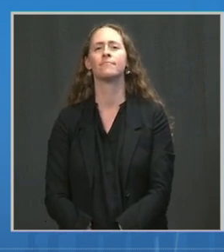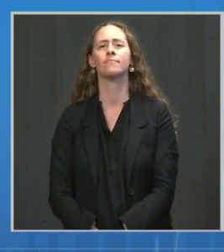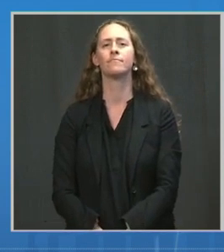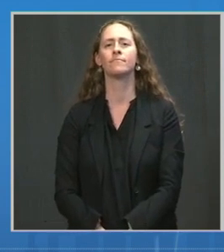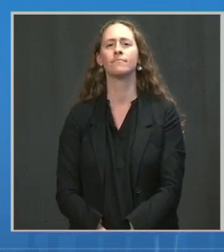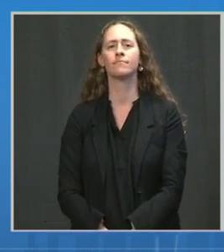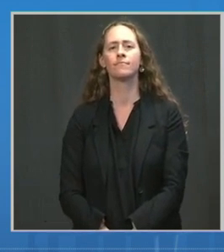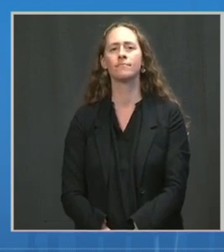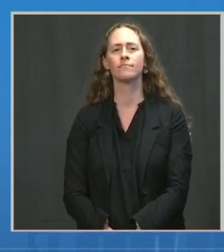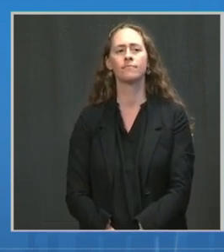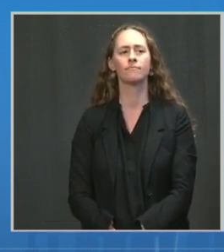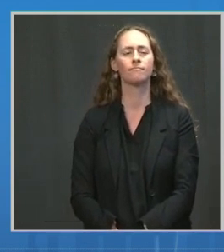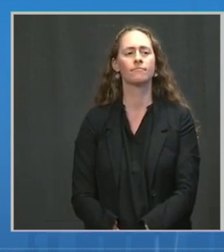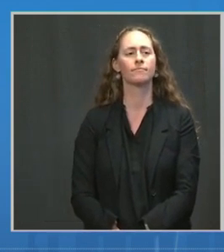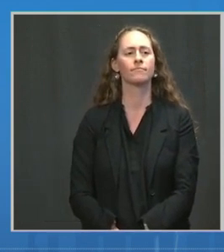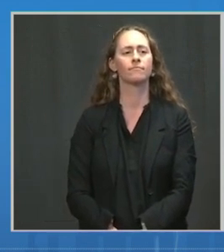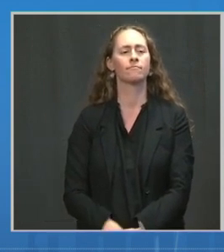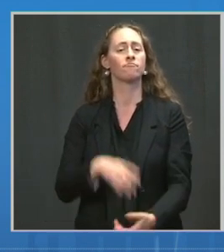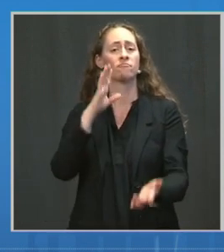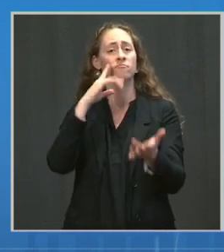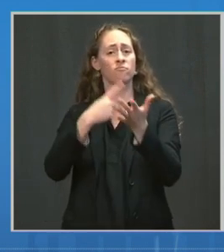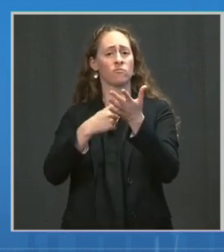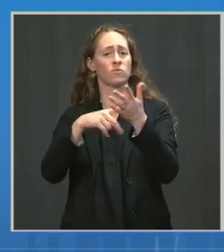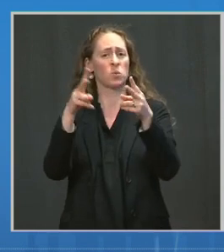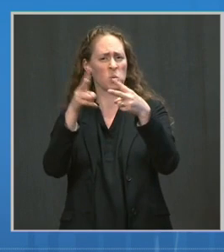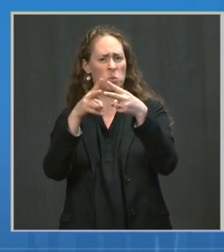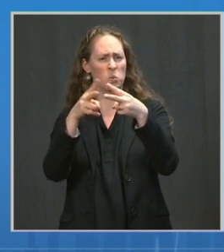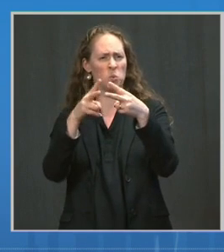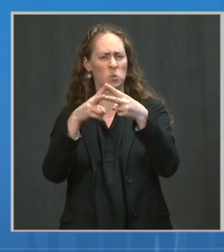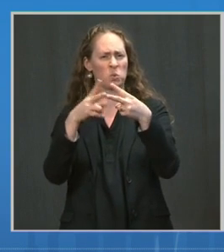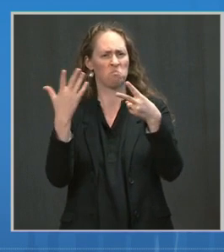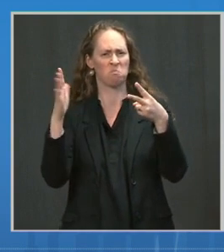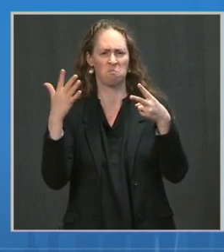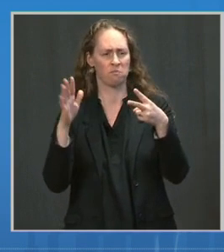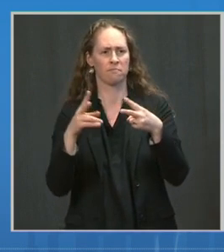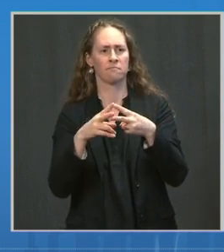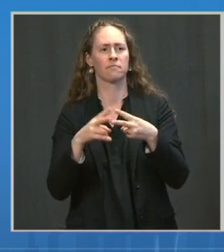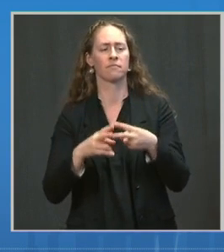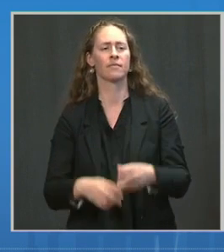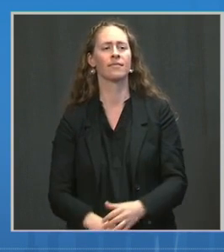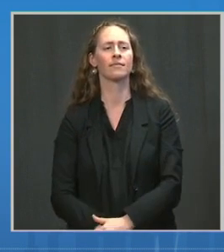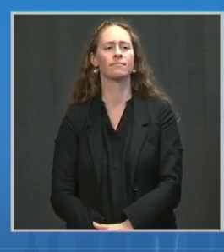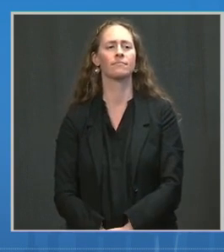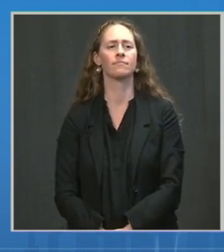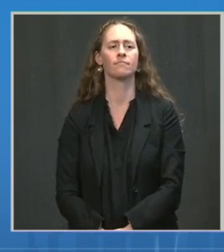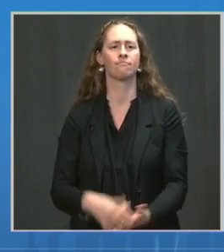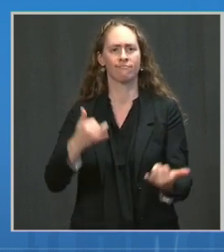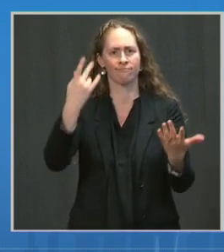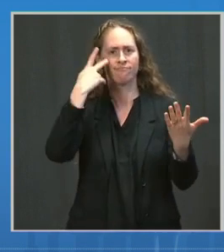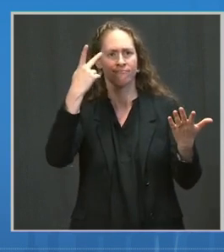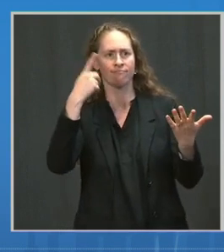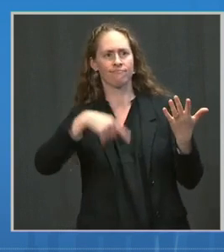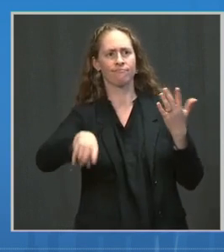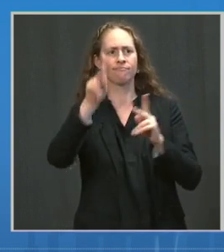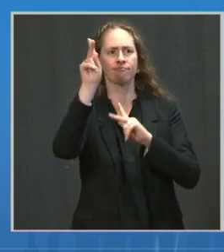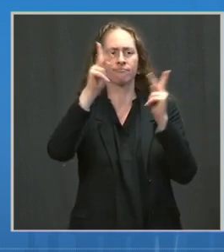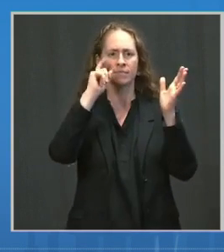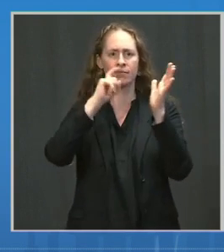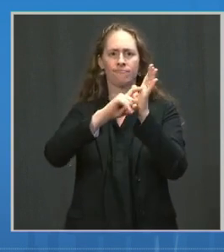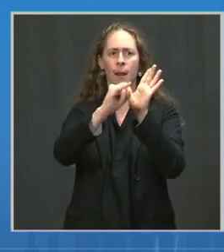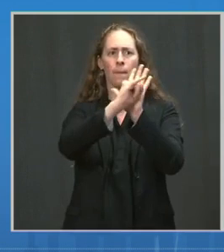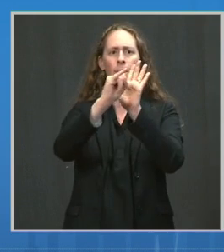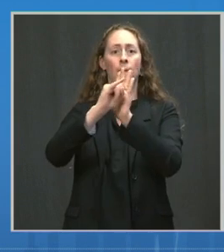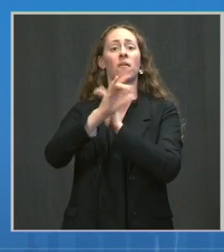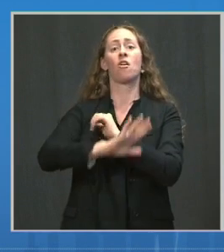minutes addressing two issues that are very much on the attention of people throughout the country and the world. The first